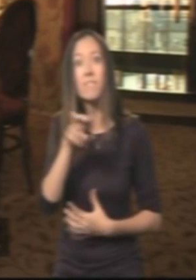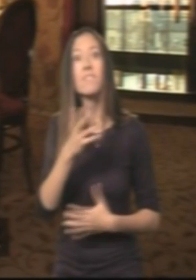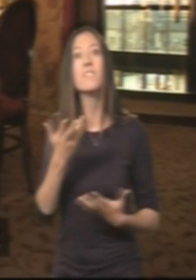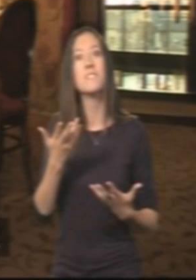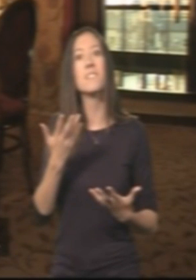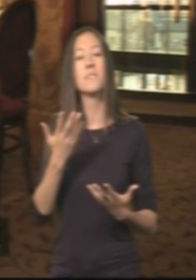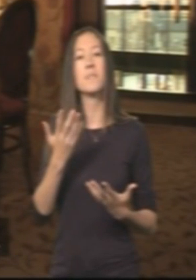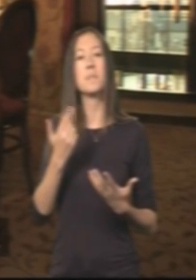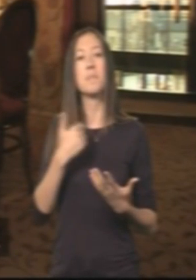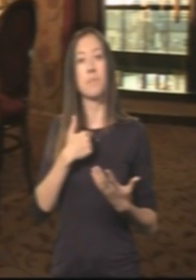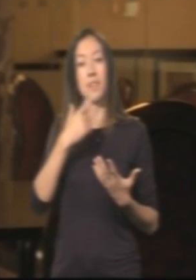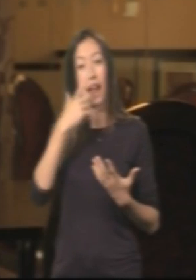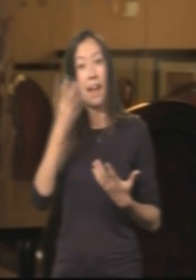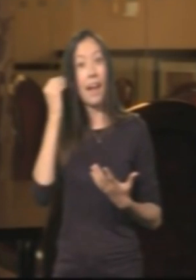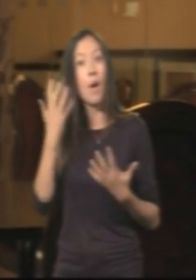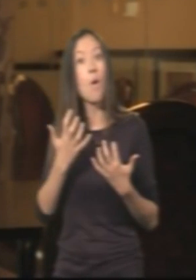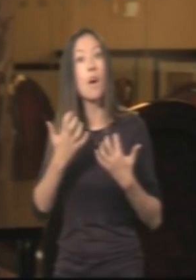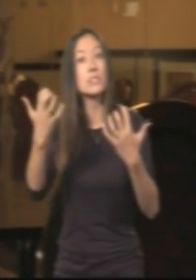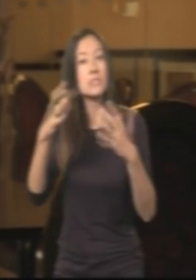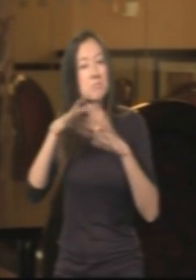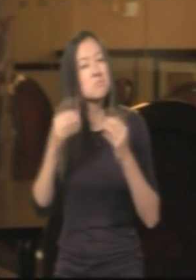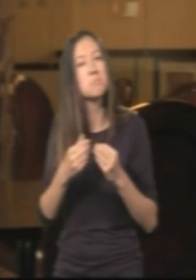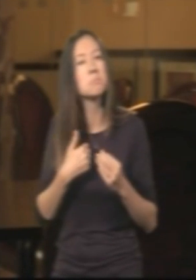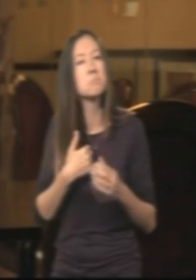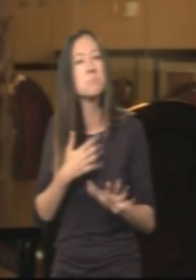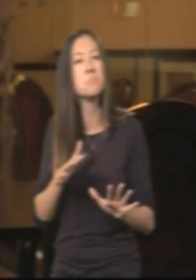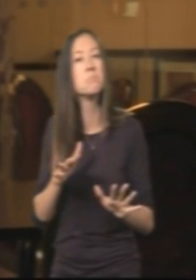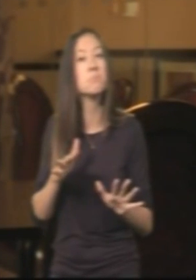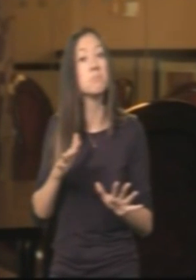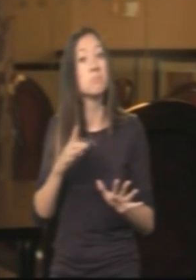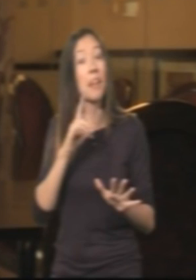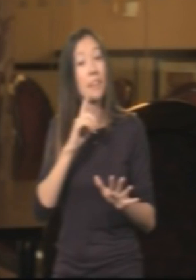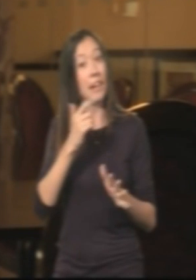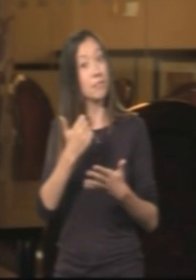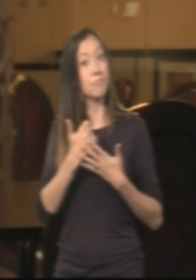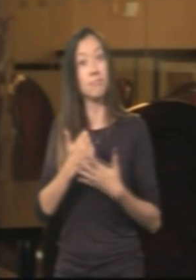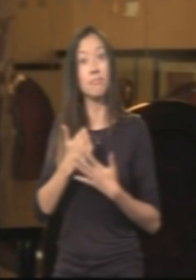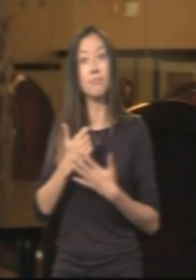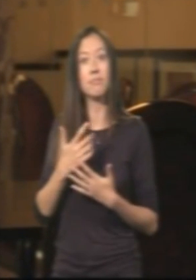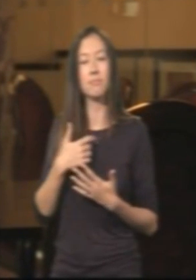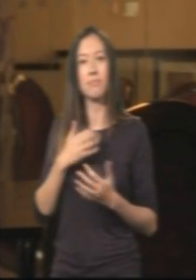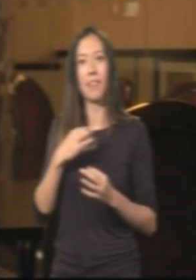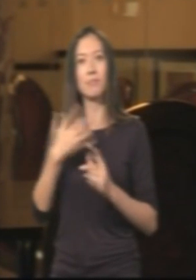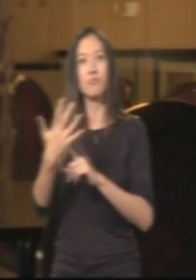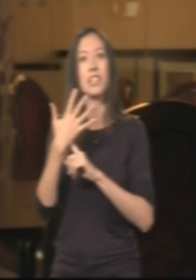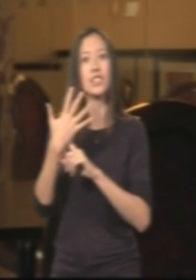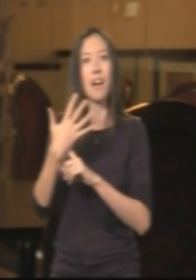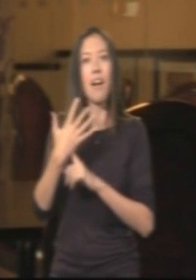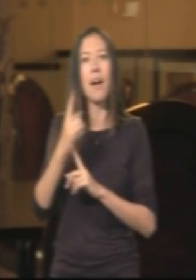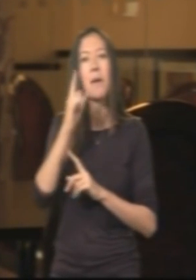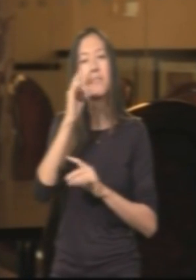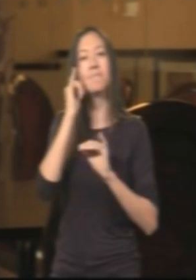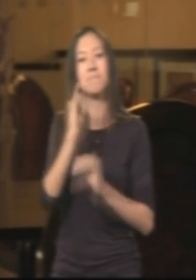reading, as I've taught myself. I can't fully hear the audience. So that can help me with the, you know, because I don't feel the pressure of them.